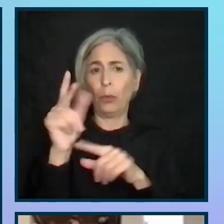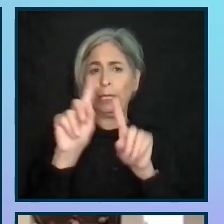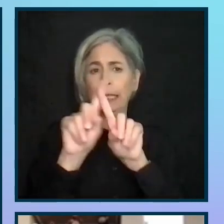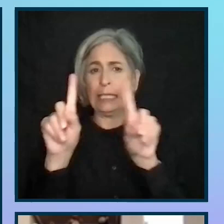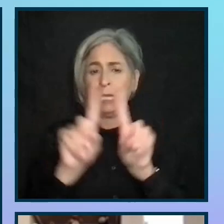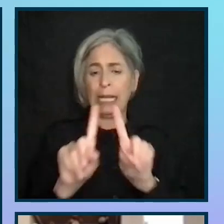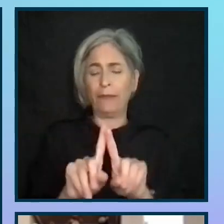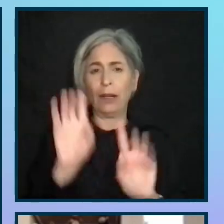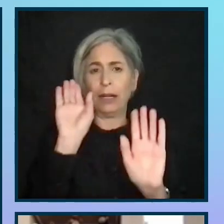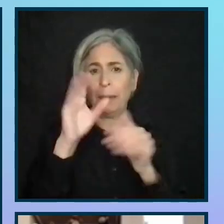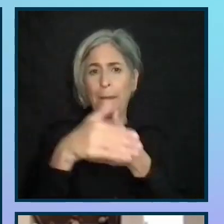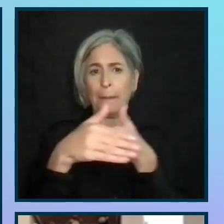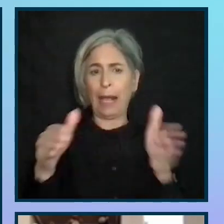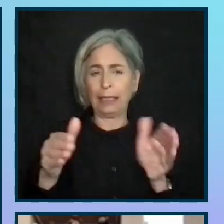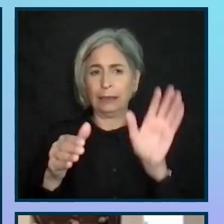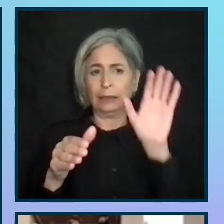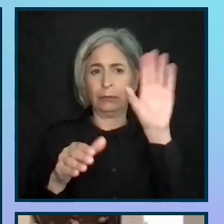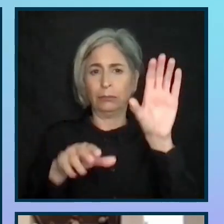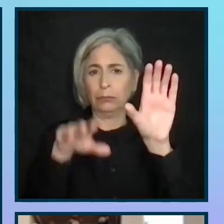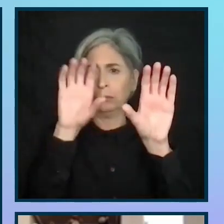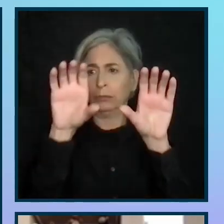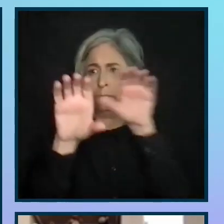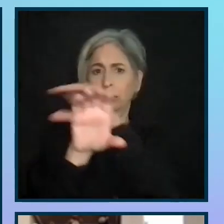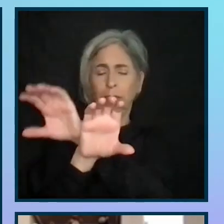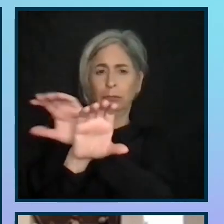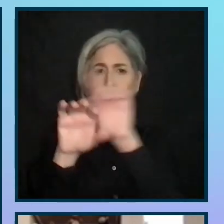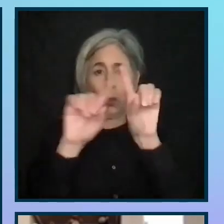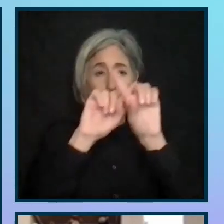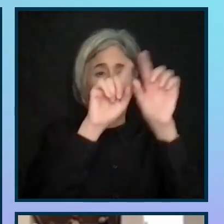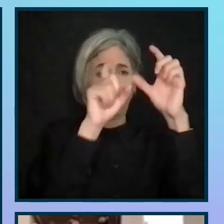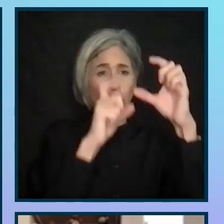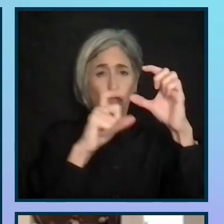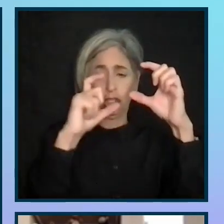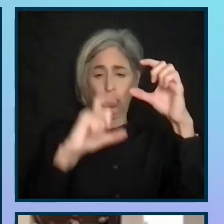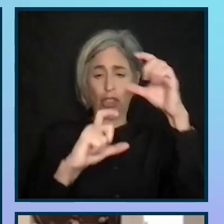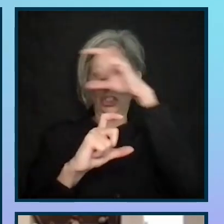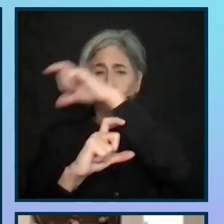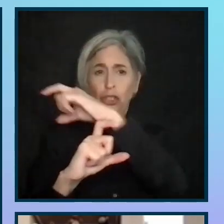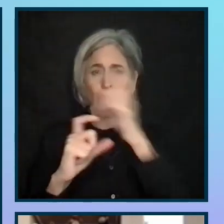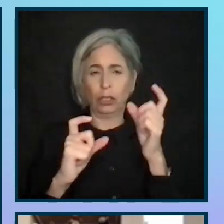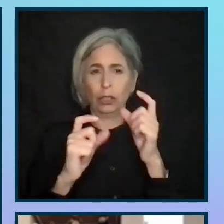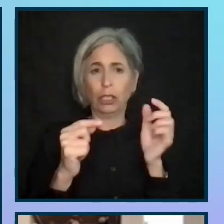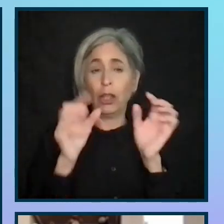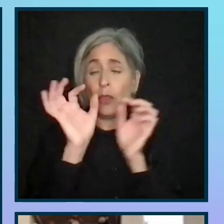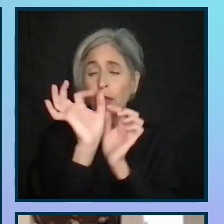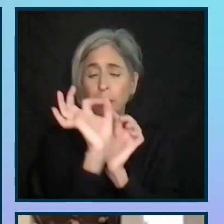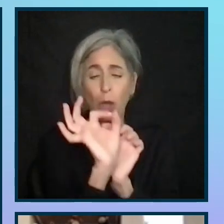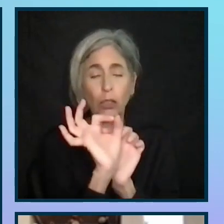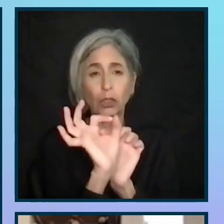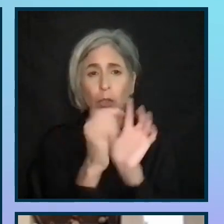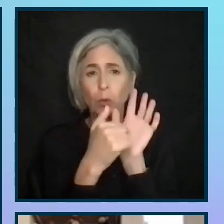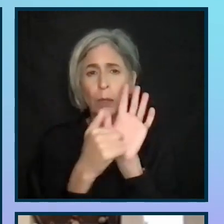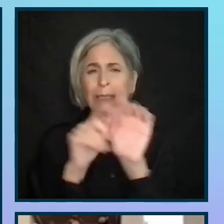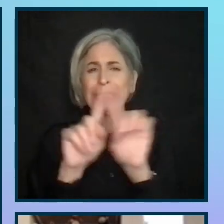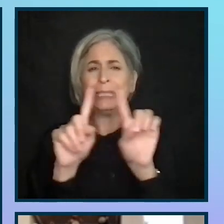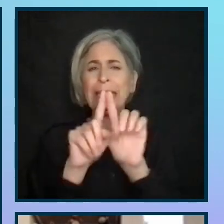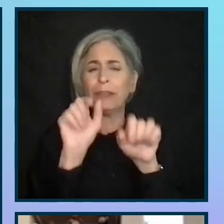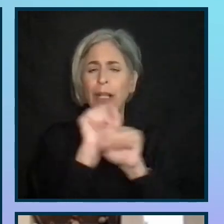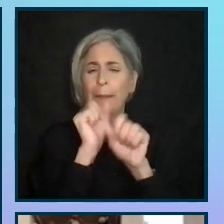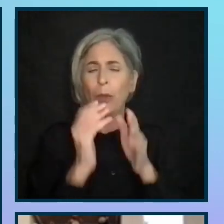each with their own circles inside. And each of those circles containing the smaller circles used to represent our different employees.